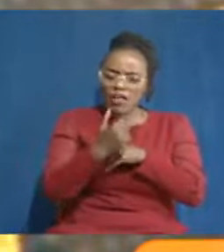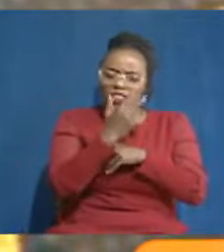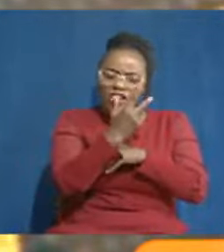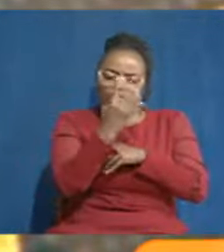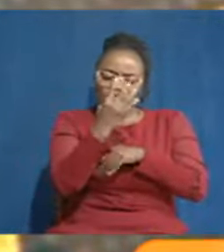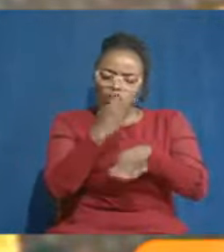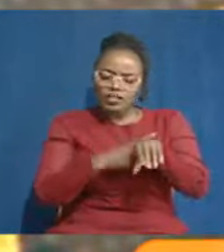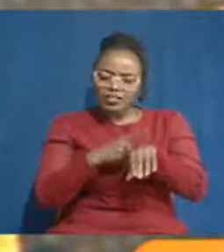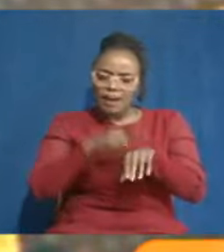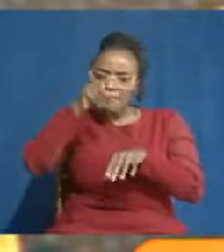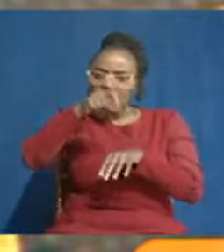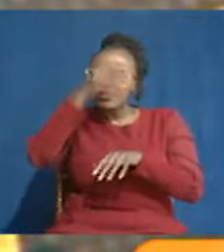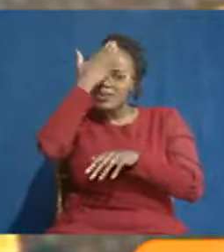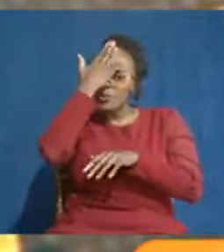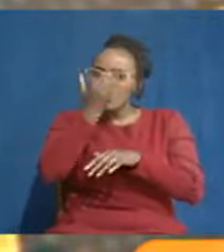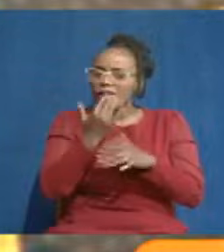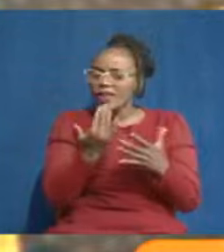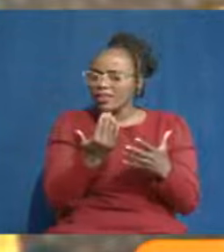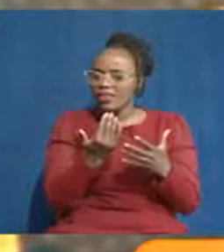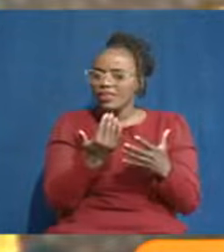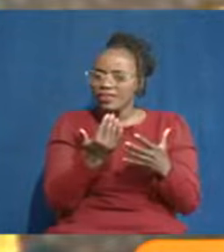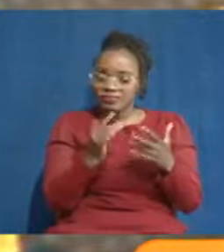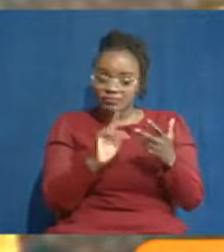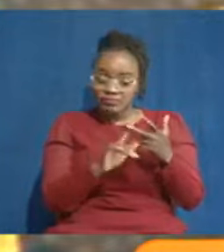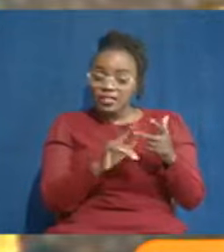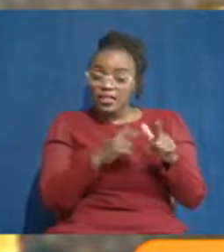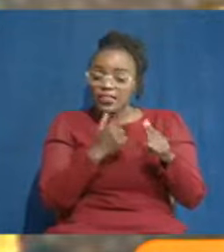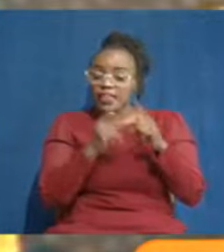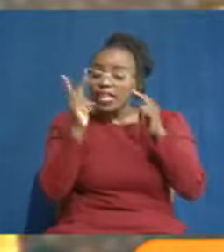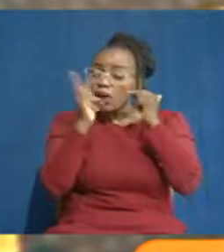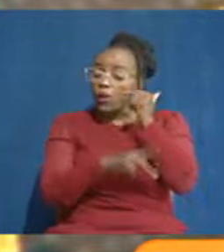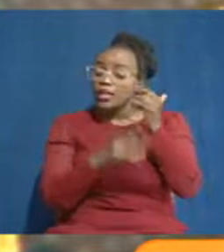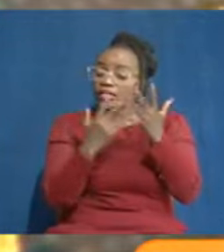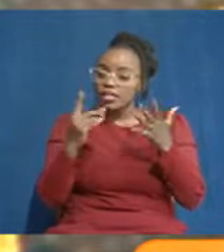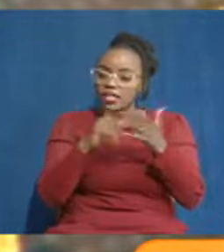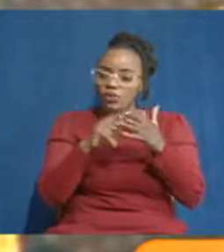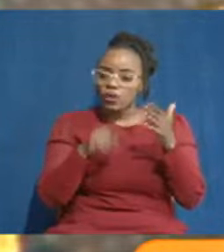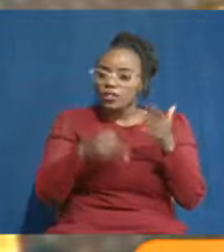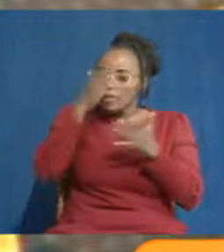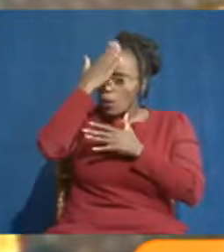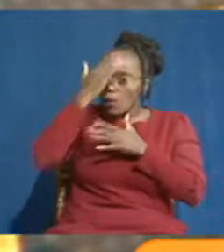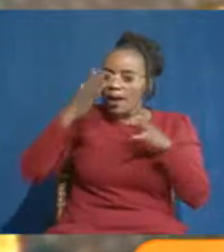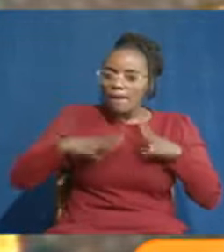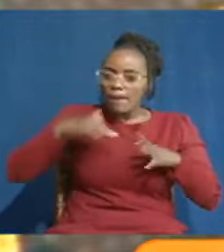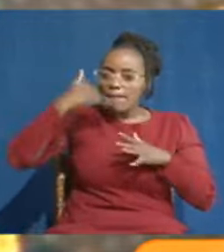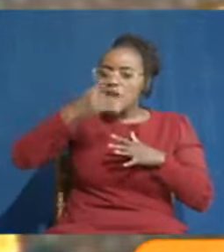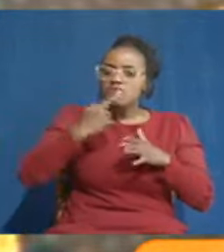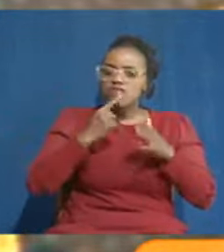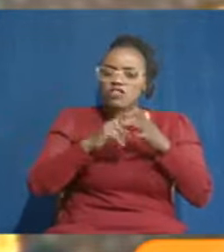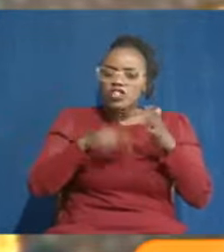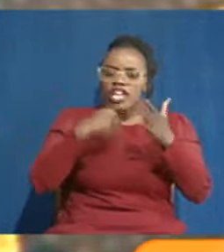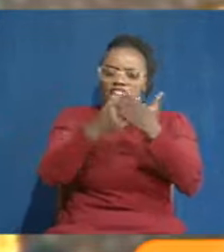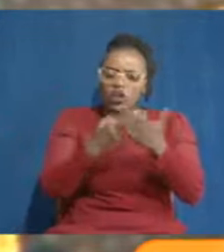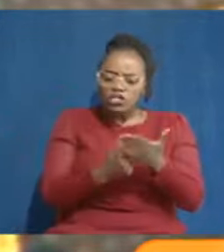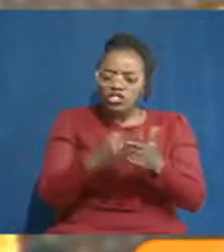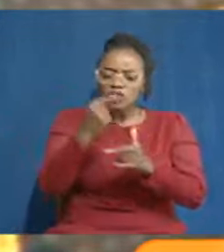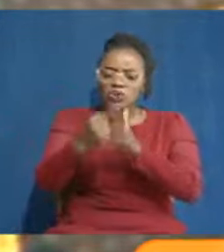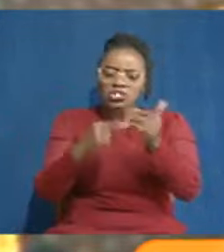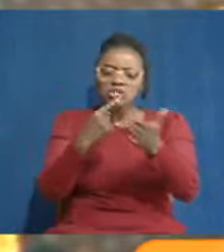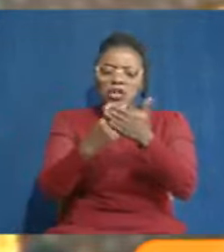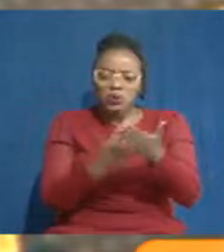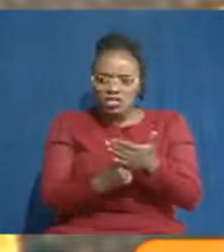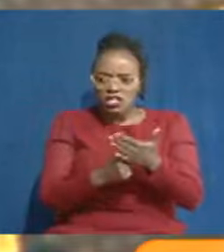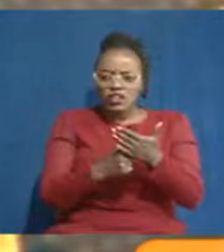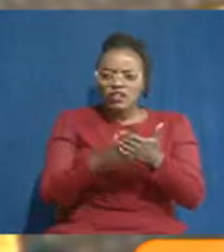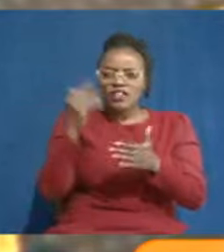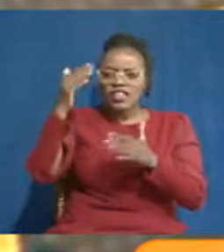times? Why? And then the worst part about it is, why should people always keep saying negotiations are going on? These